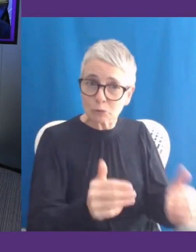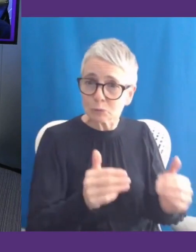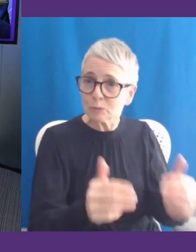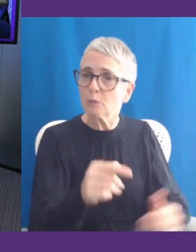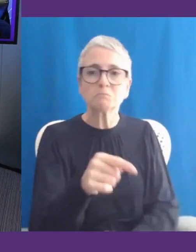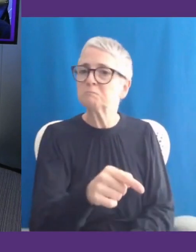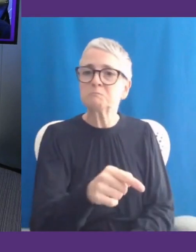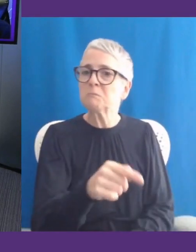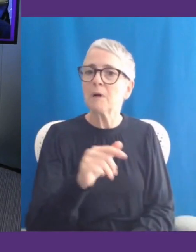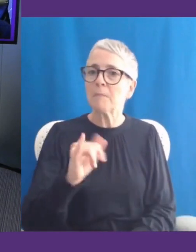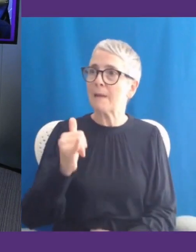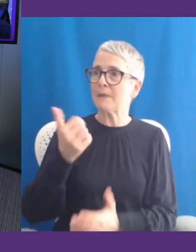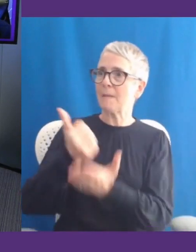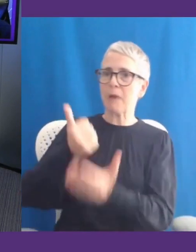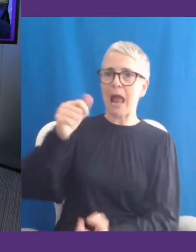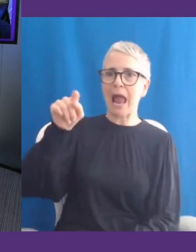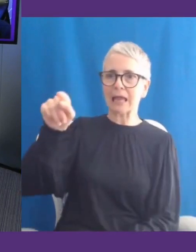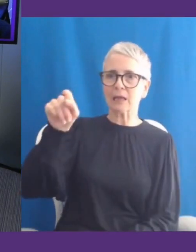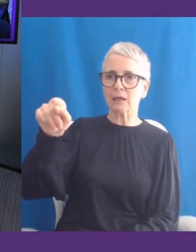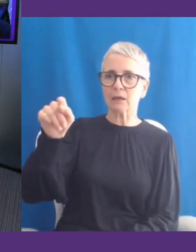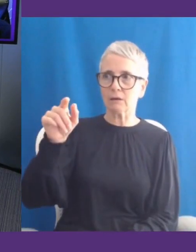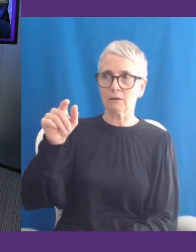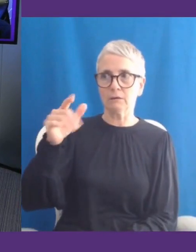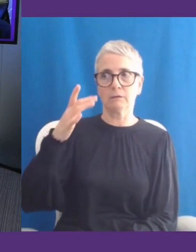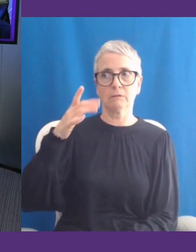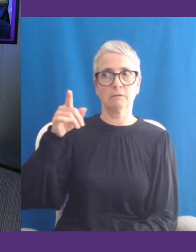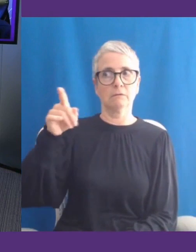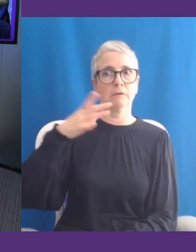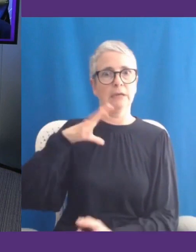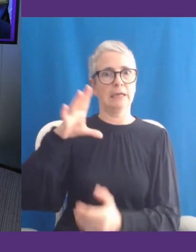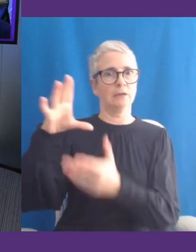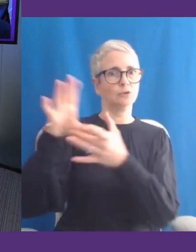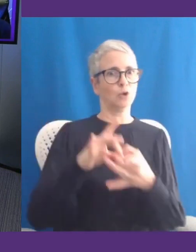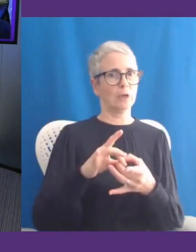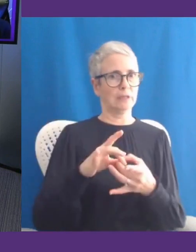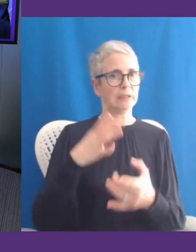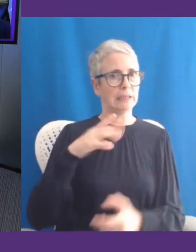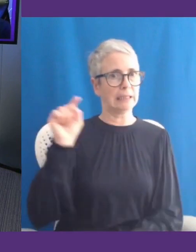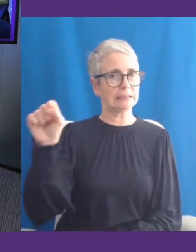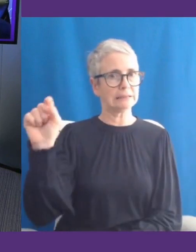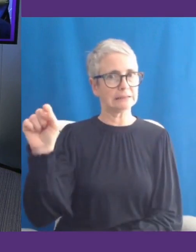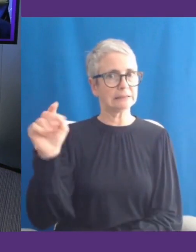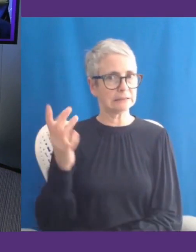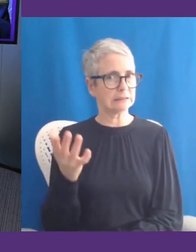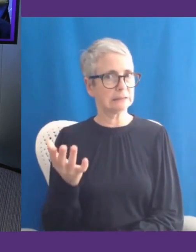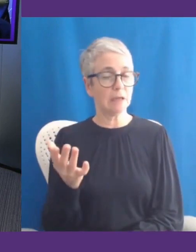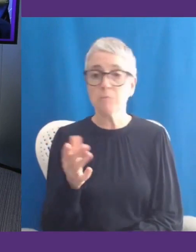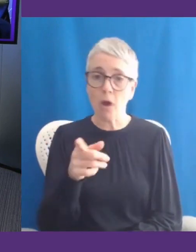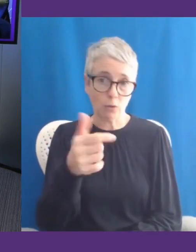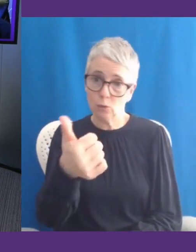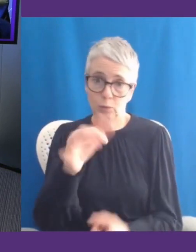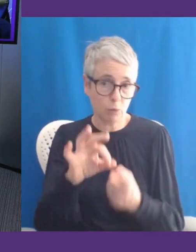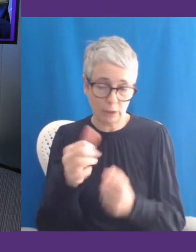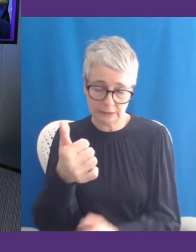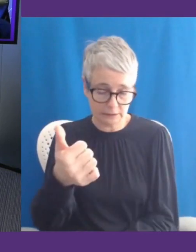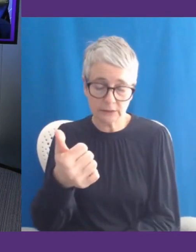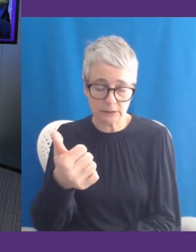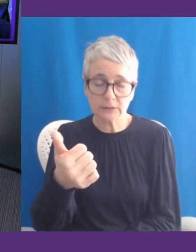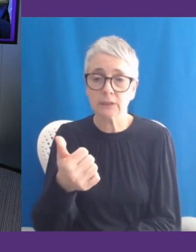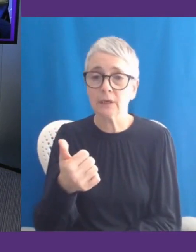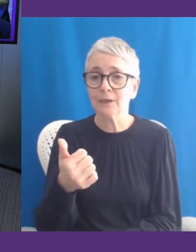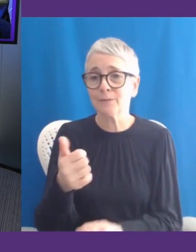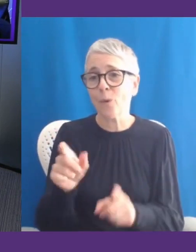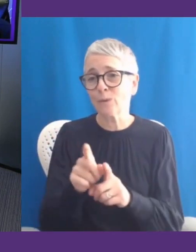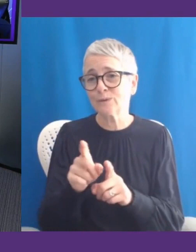services are actually a part of the join to some extent. But I think that's a great point, Celia, and also the network that needs to be